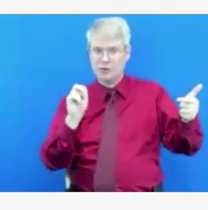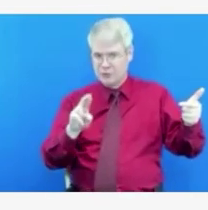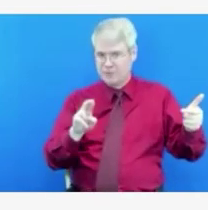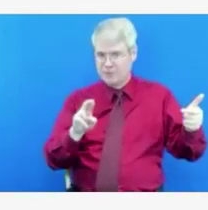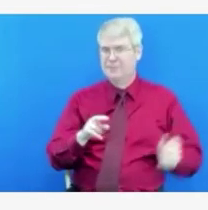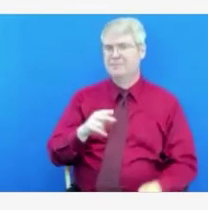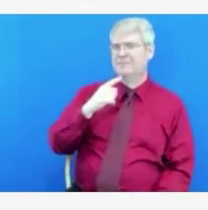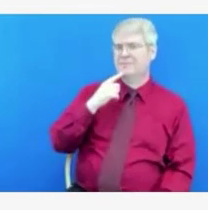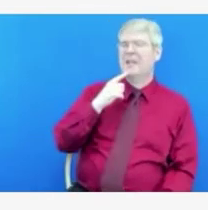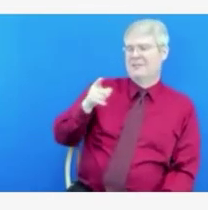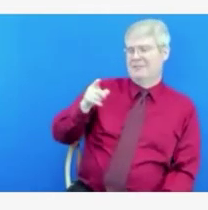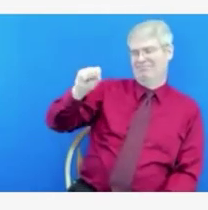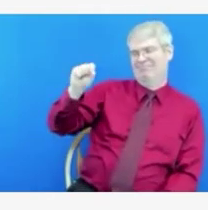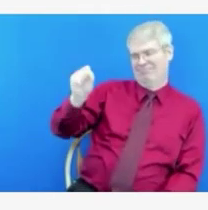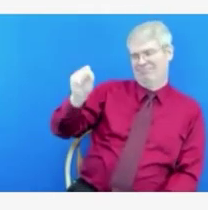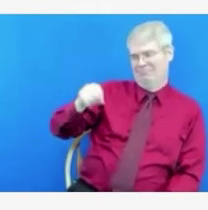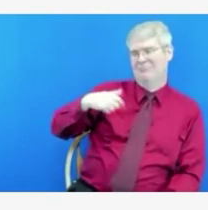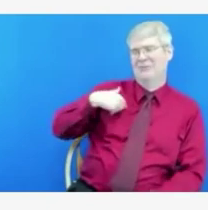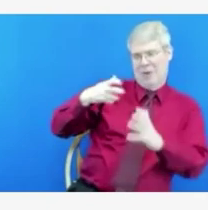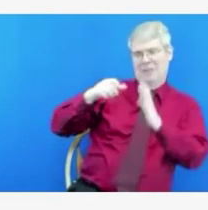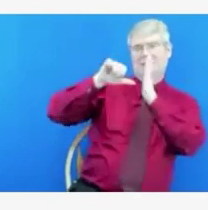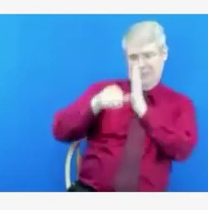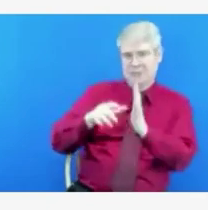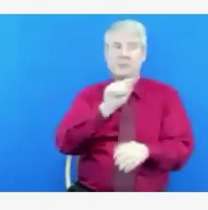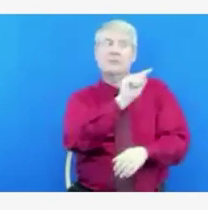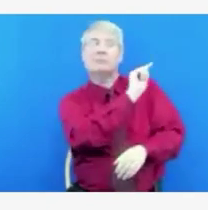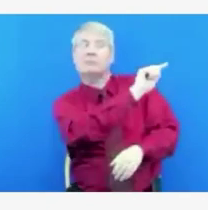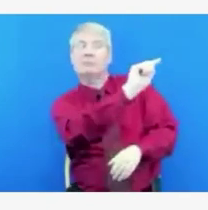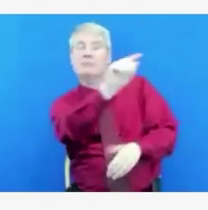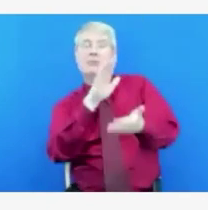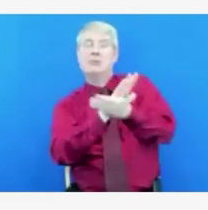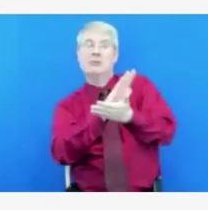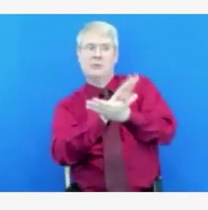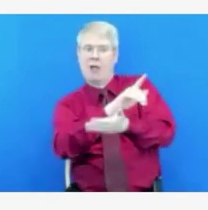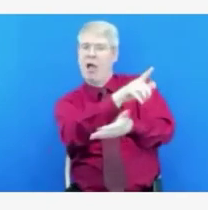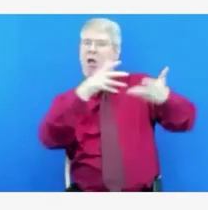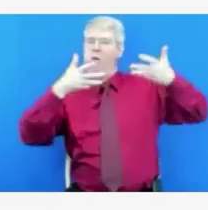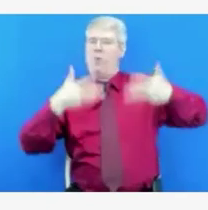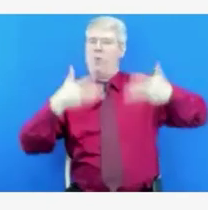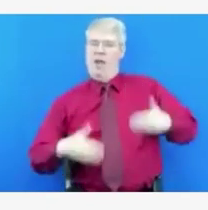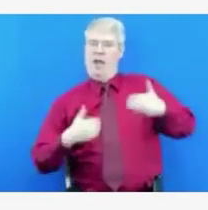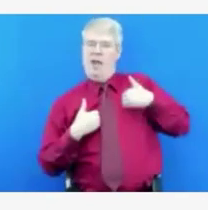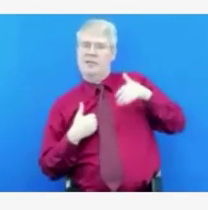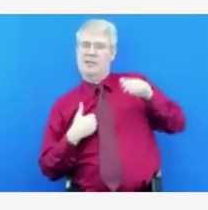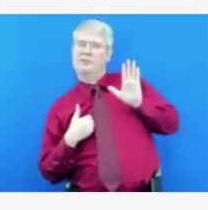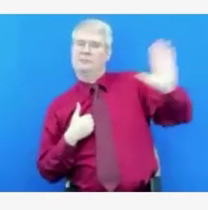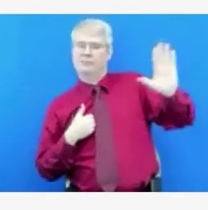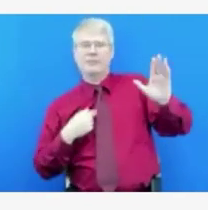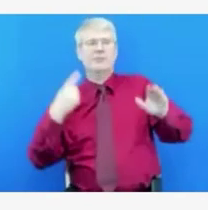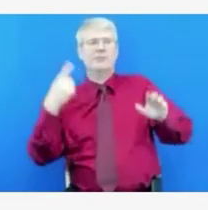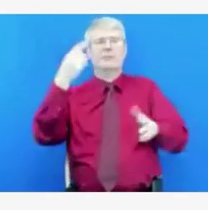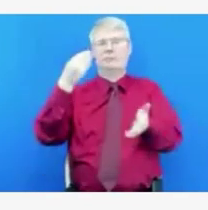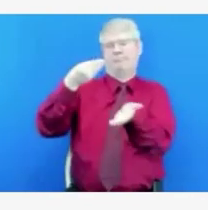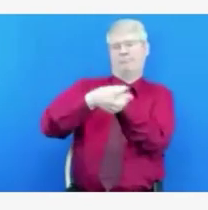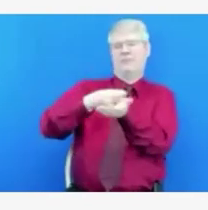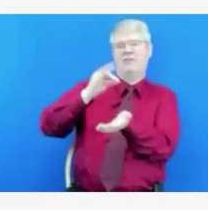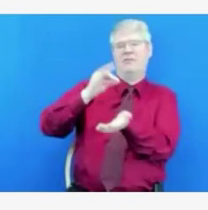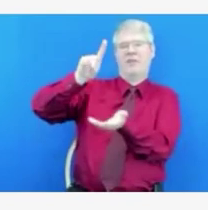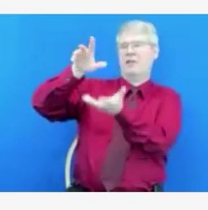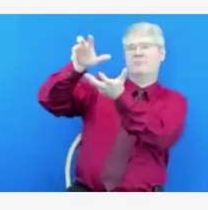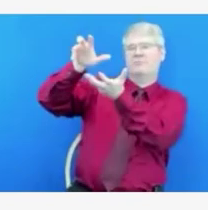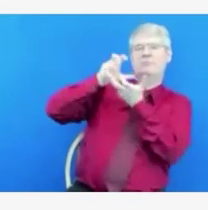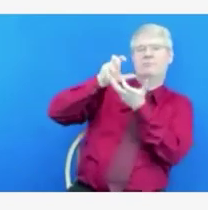in place using other sources of funds. And we also have some schools who are,